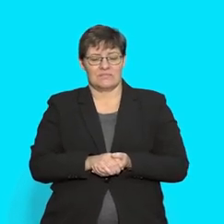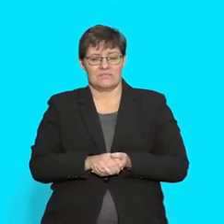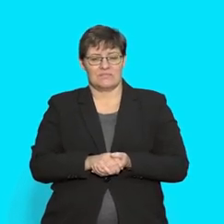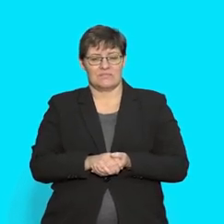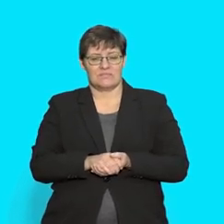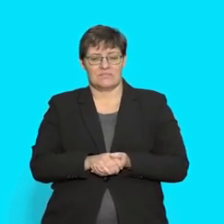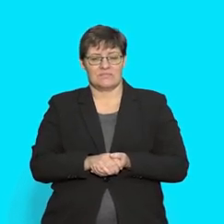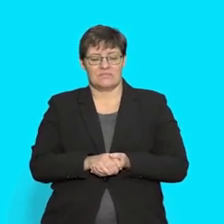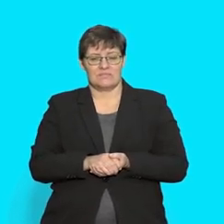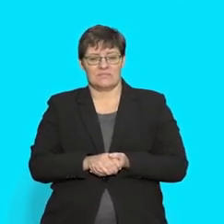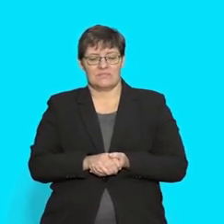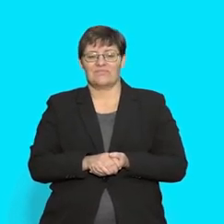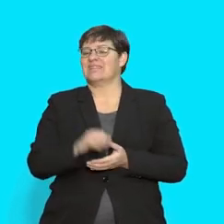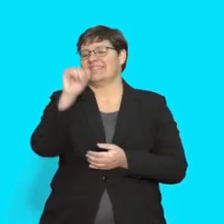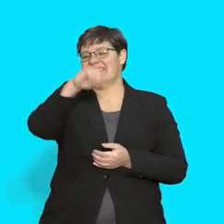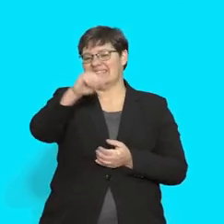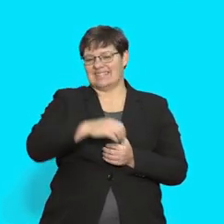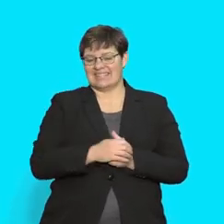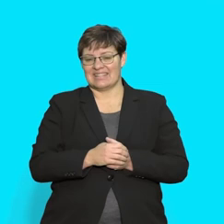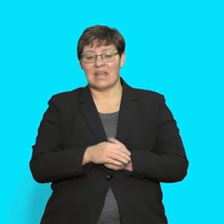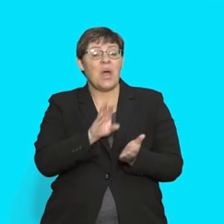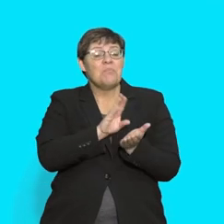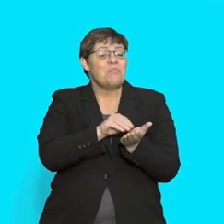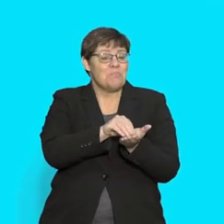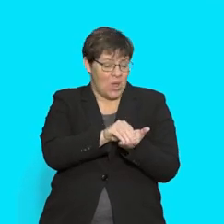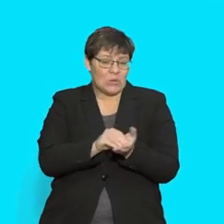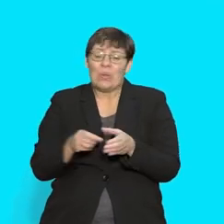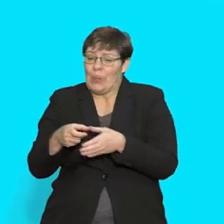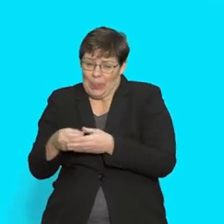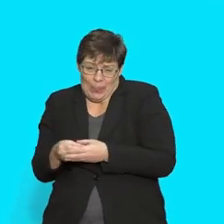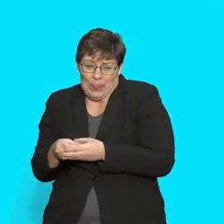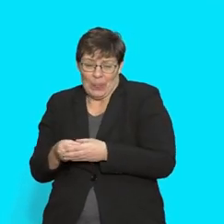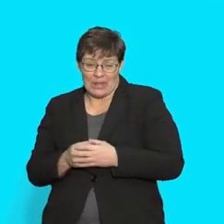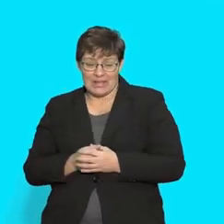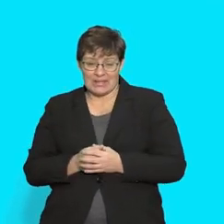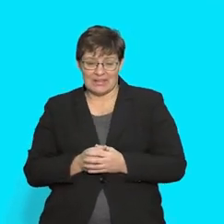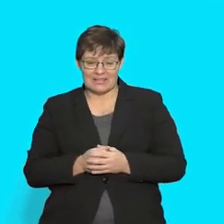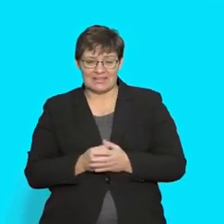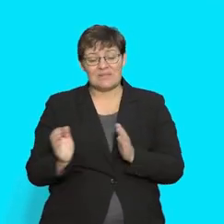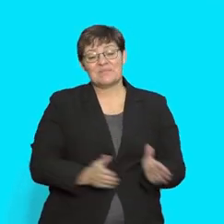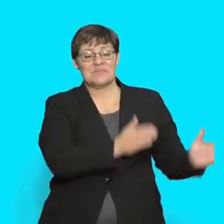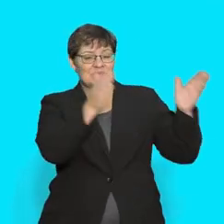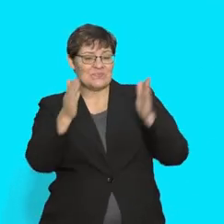Yes, a mouse is very small. Listen to another sound.